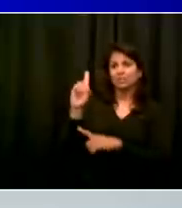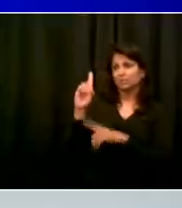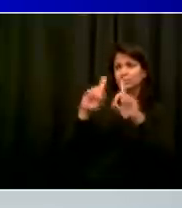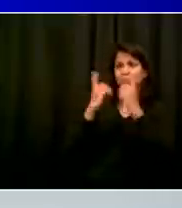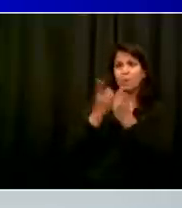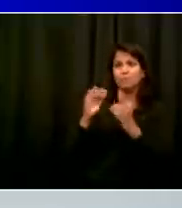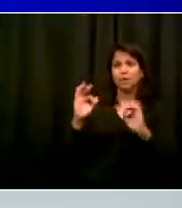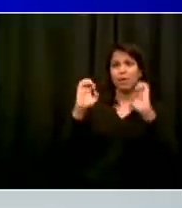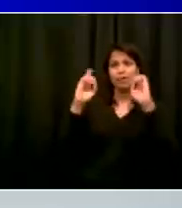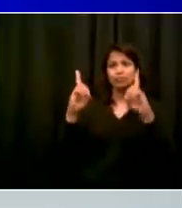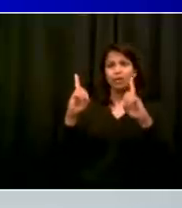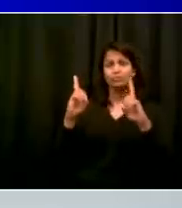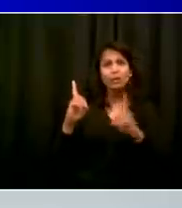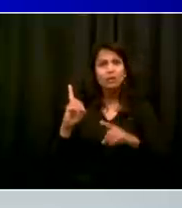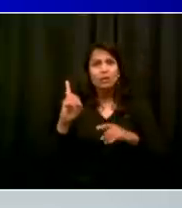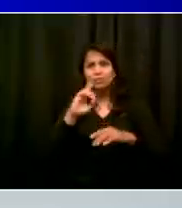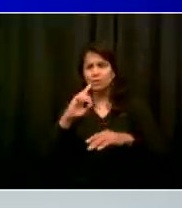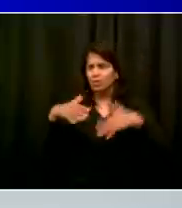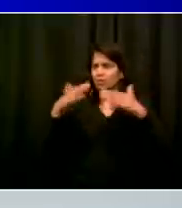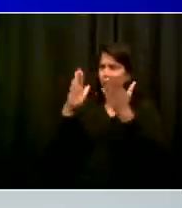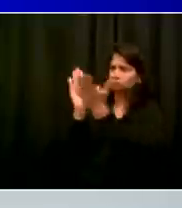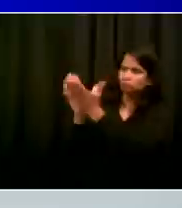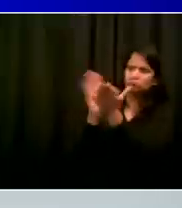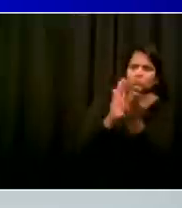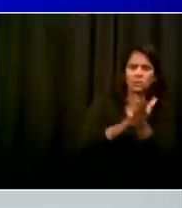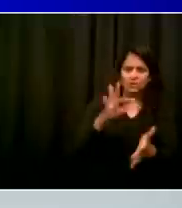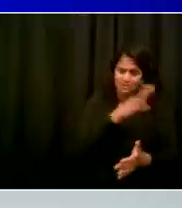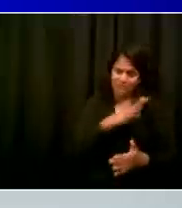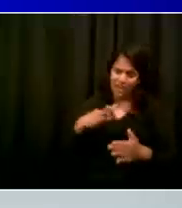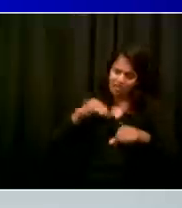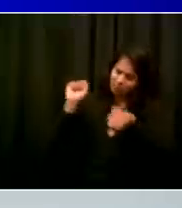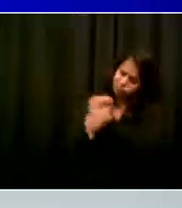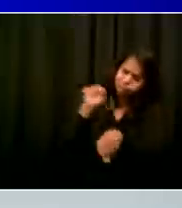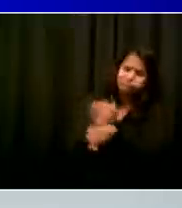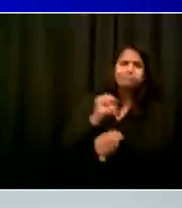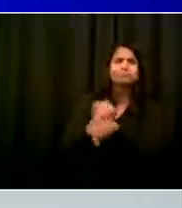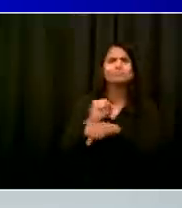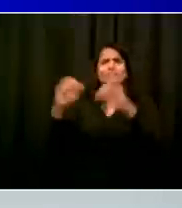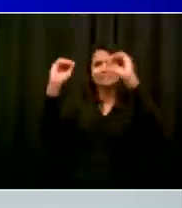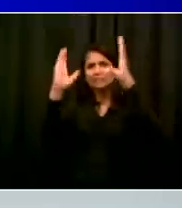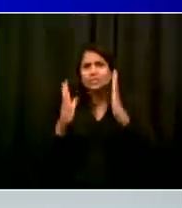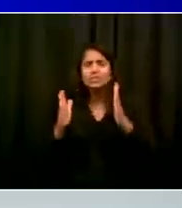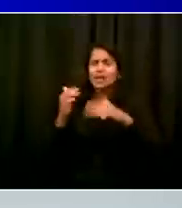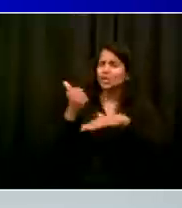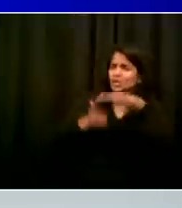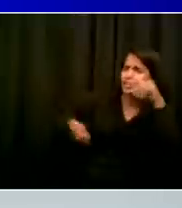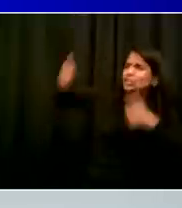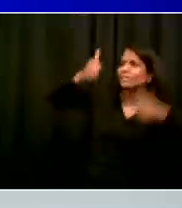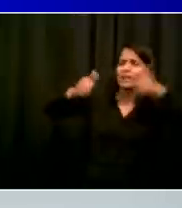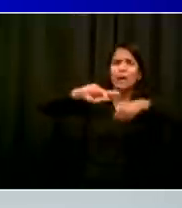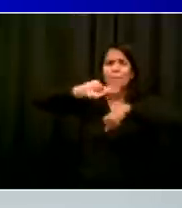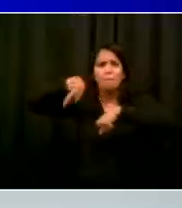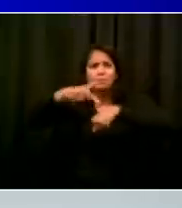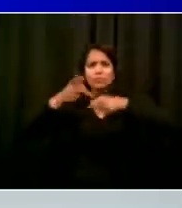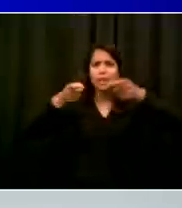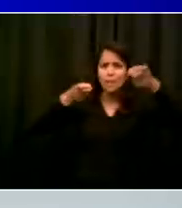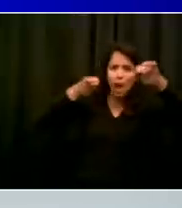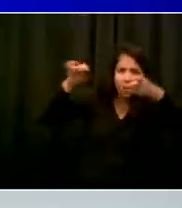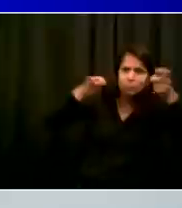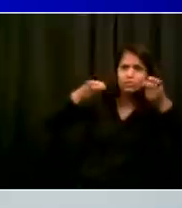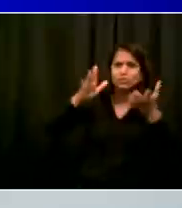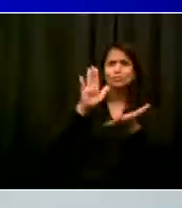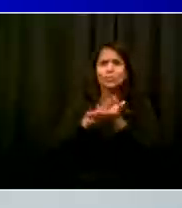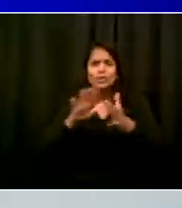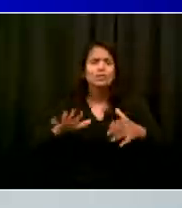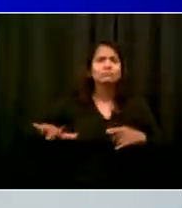everyone who works at the Tweed Building headquarters, I want to commend you all. This was a tough effort, a big, complicated effort. But yesterday, we moved forward